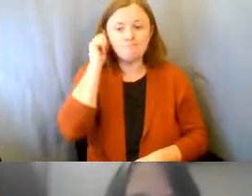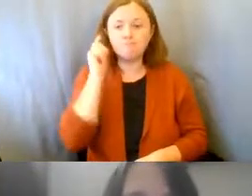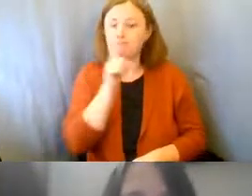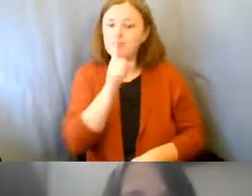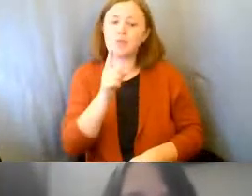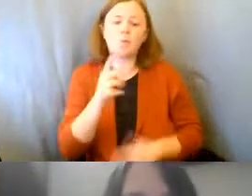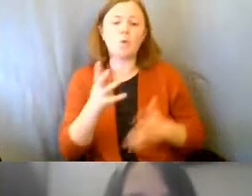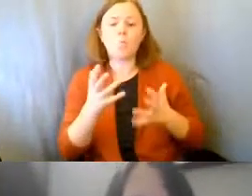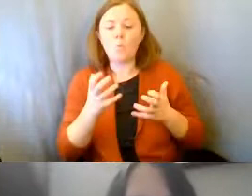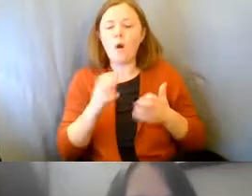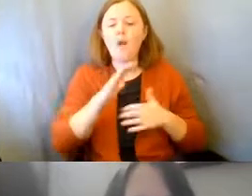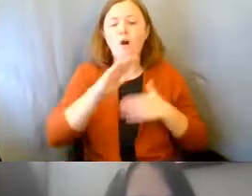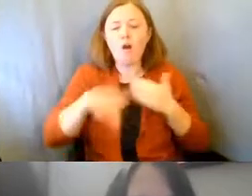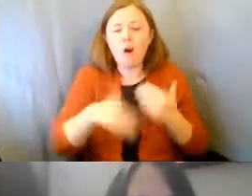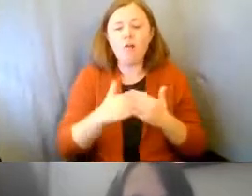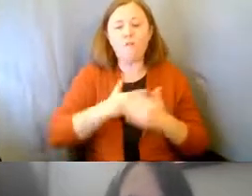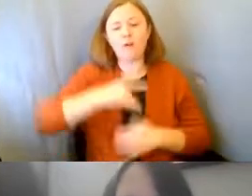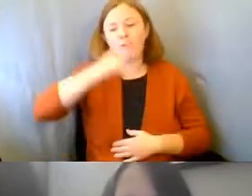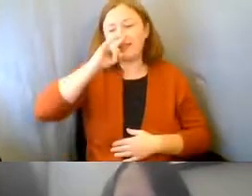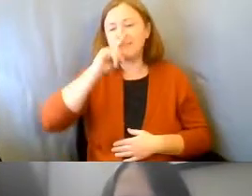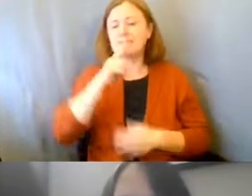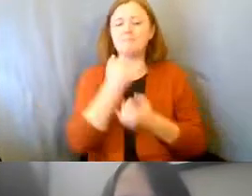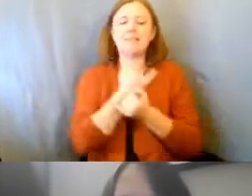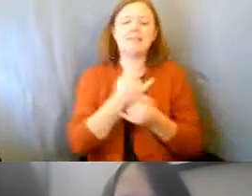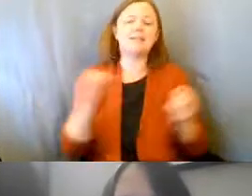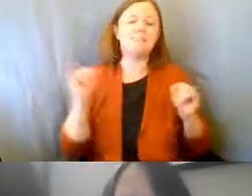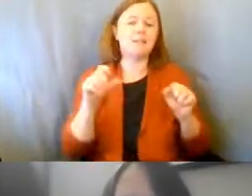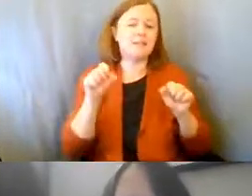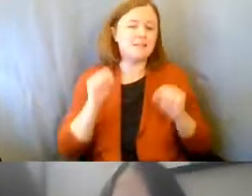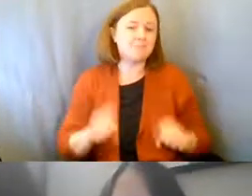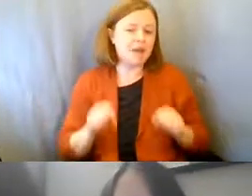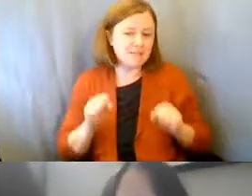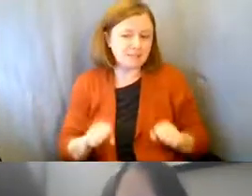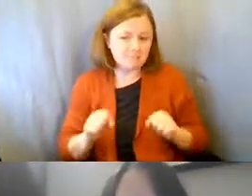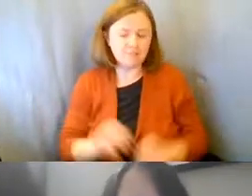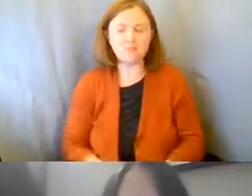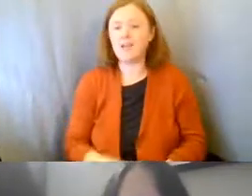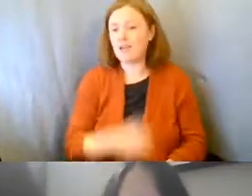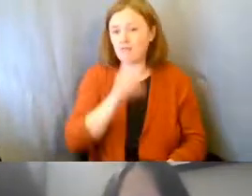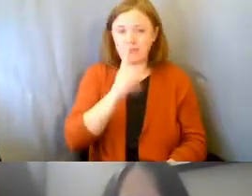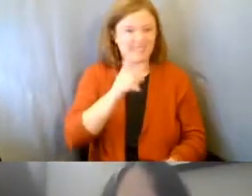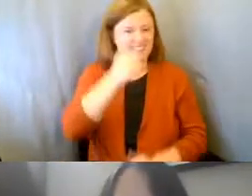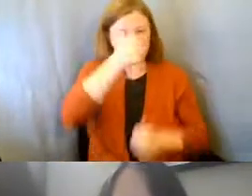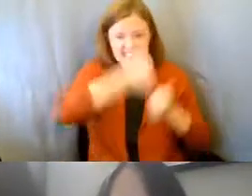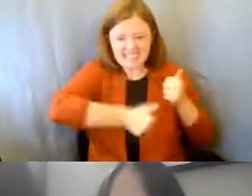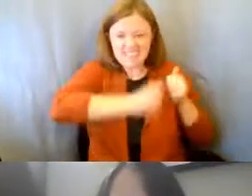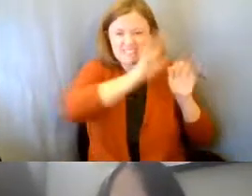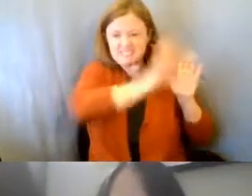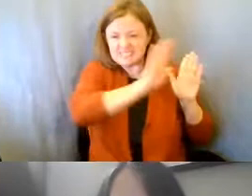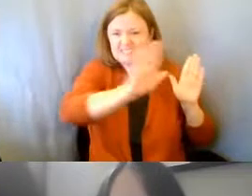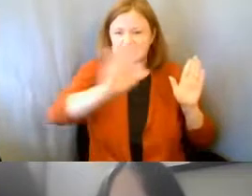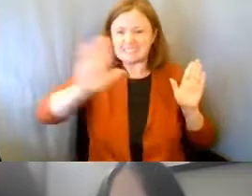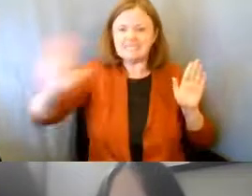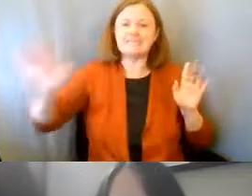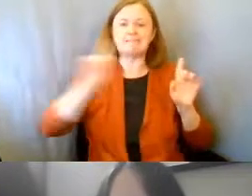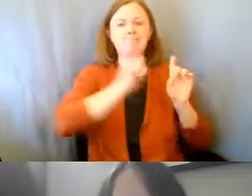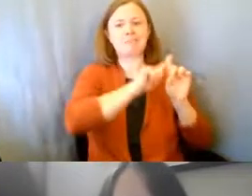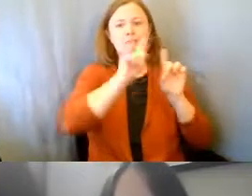really want all of our sons and daughters to be as independent as possible, and that looks different for each and every one of them.